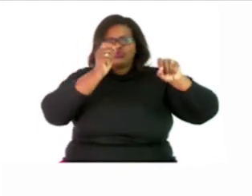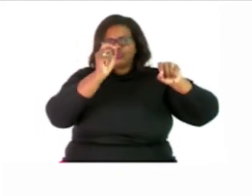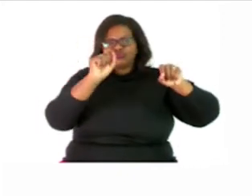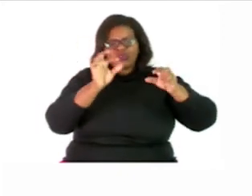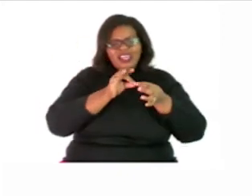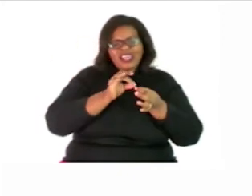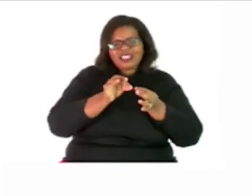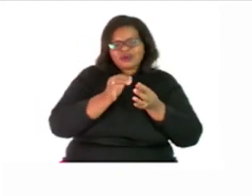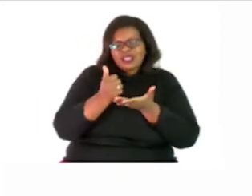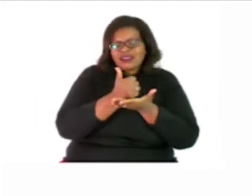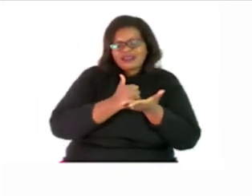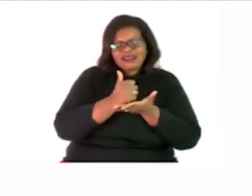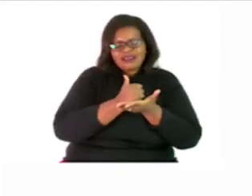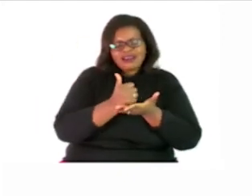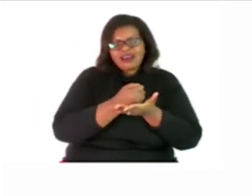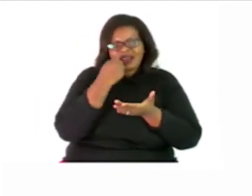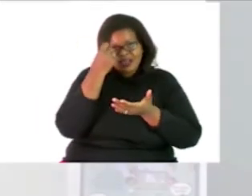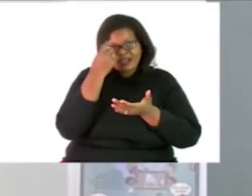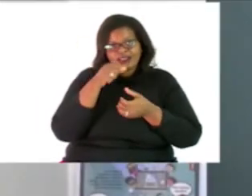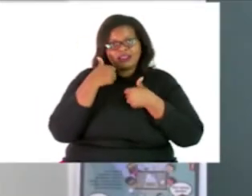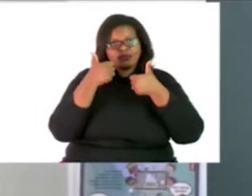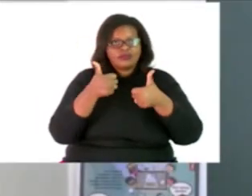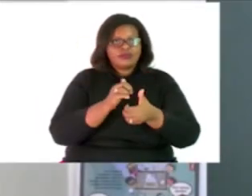that you can understand it much, much better